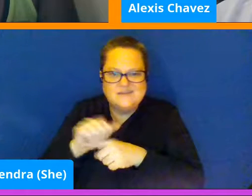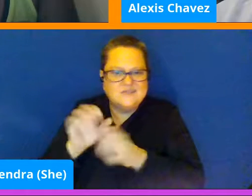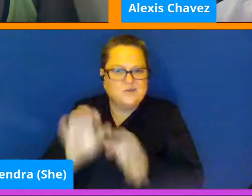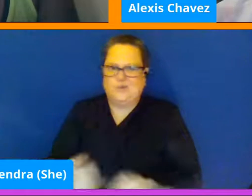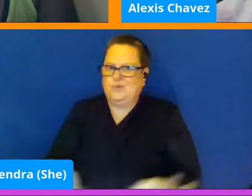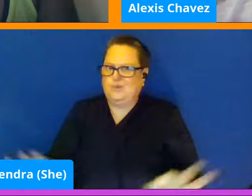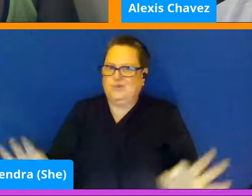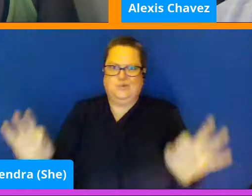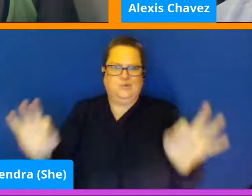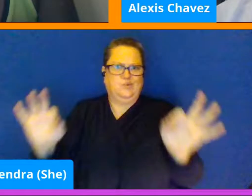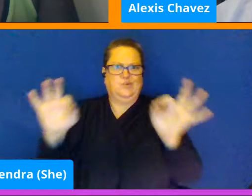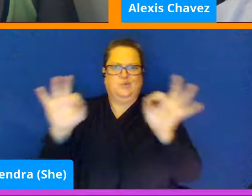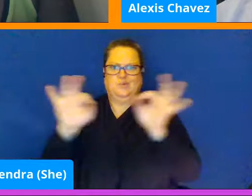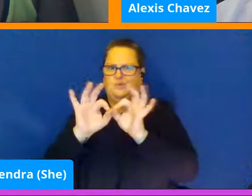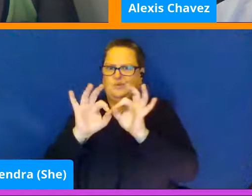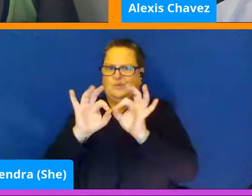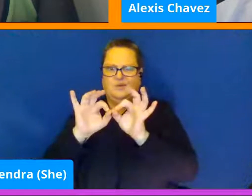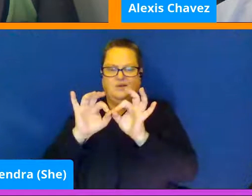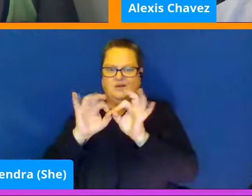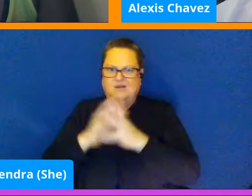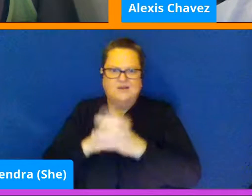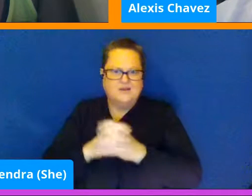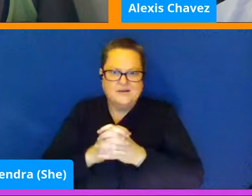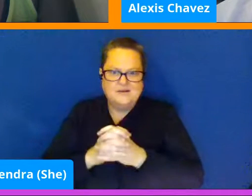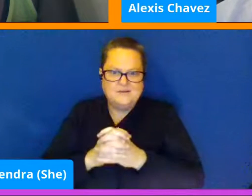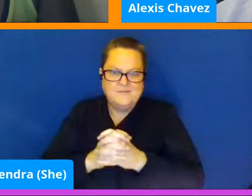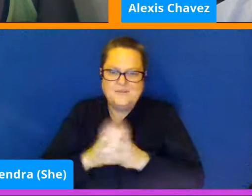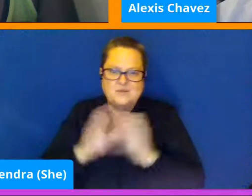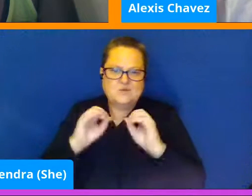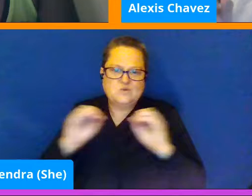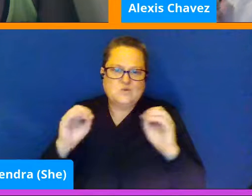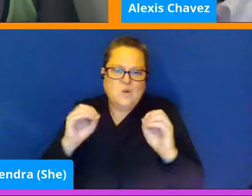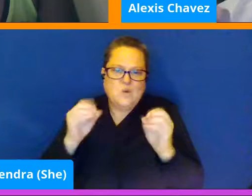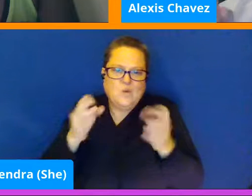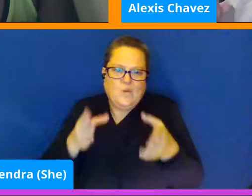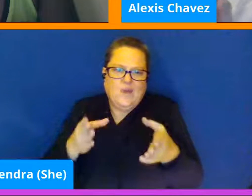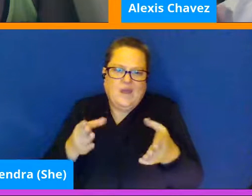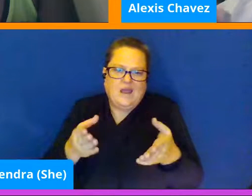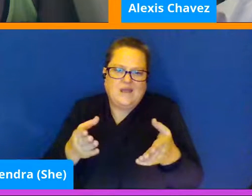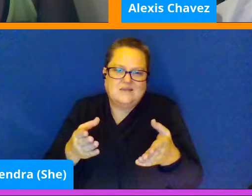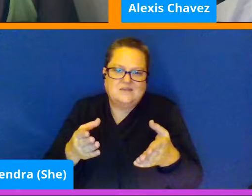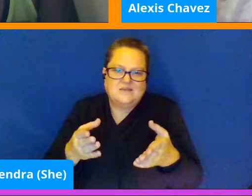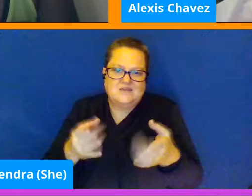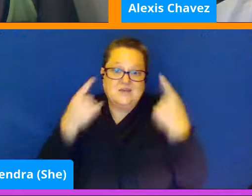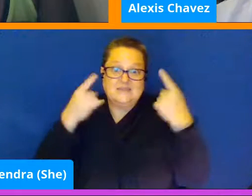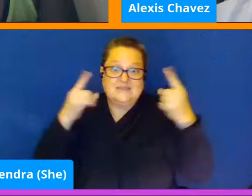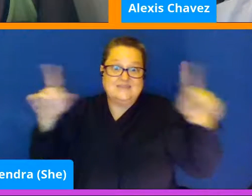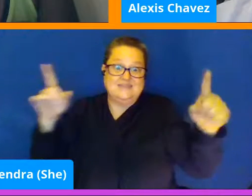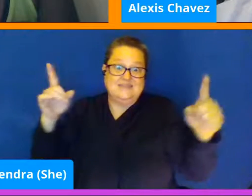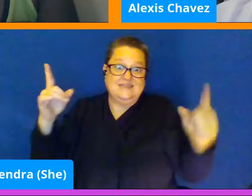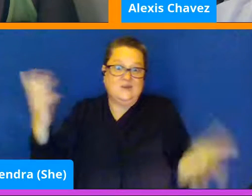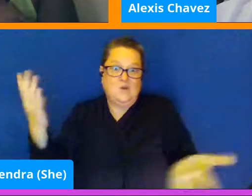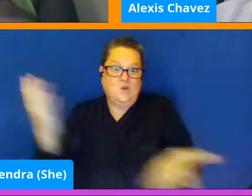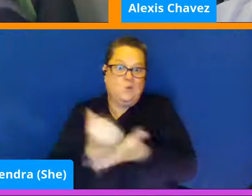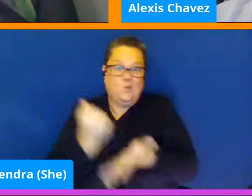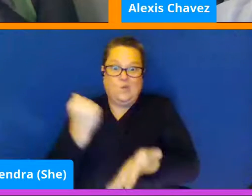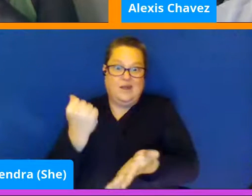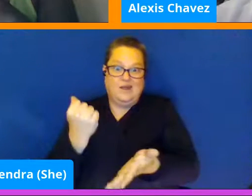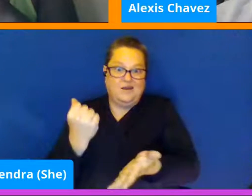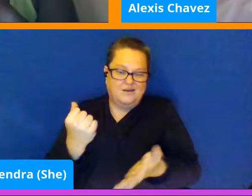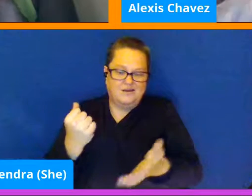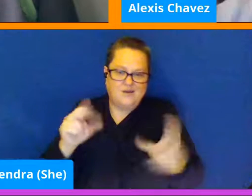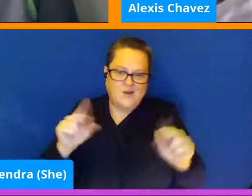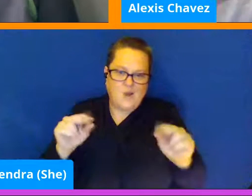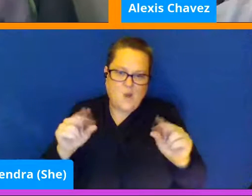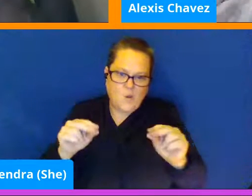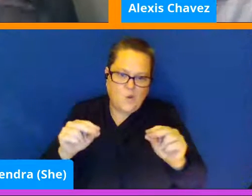anything else. There's no way to succeed or win at it. It's just